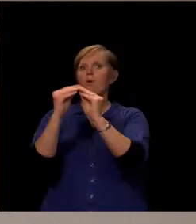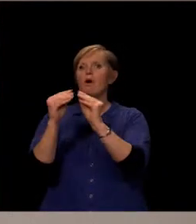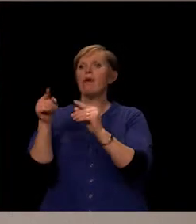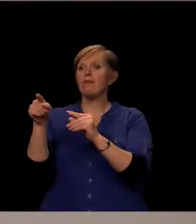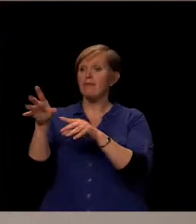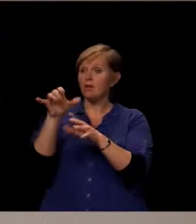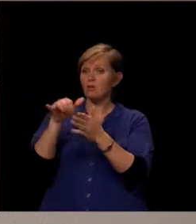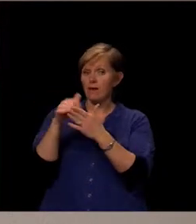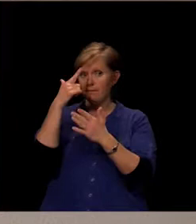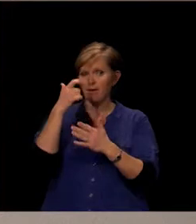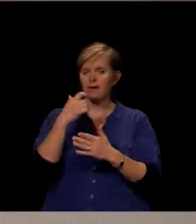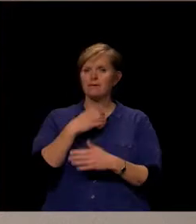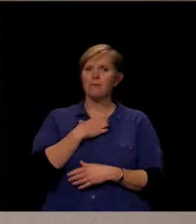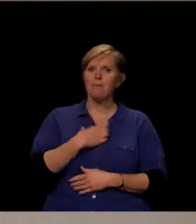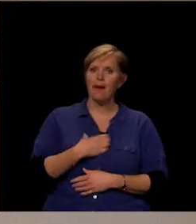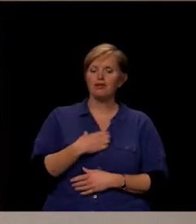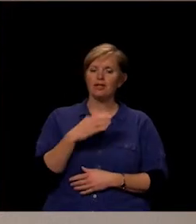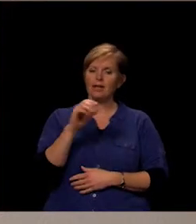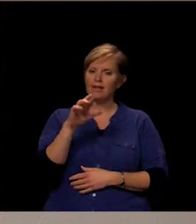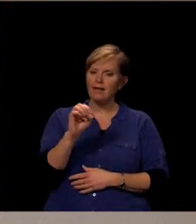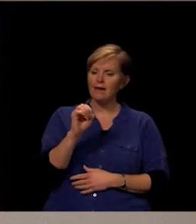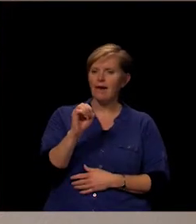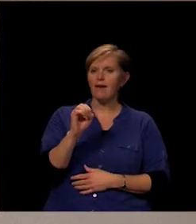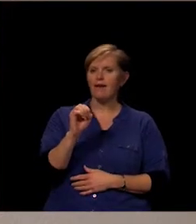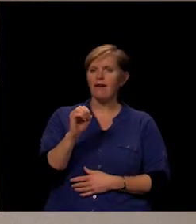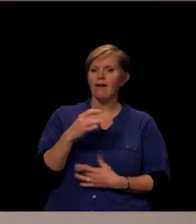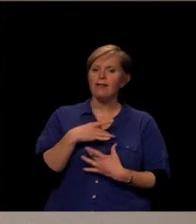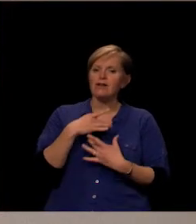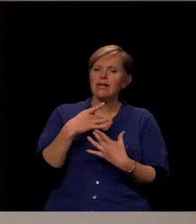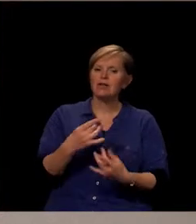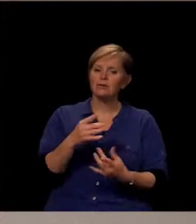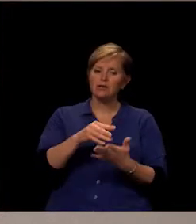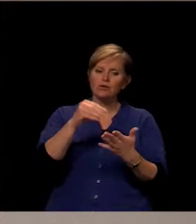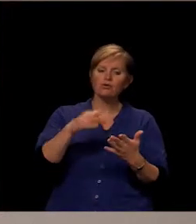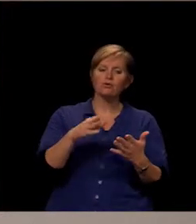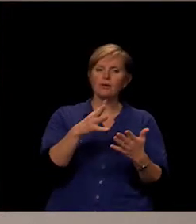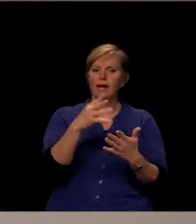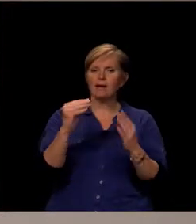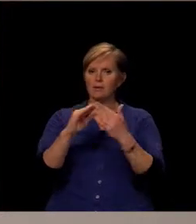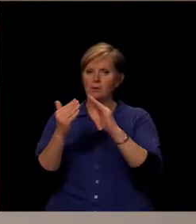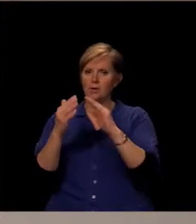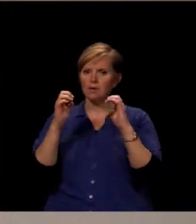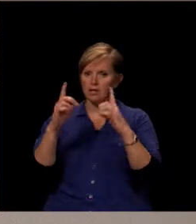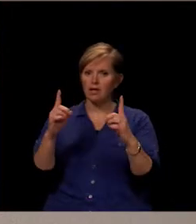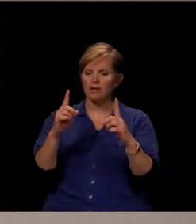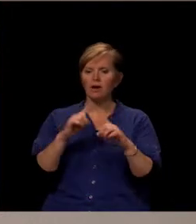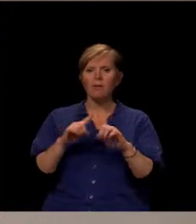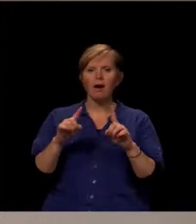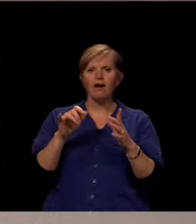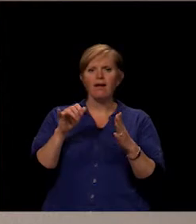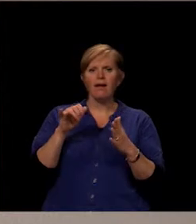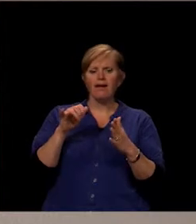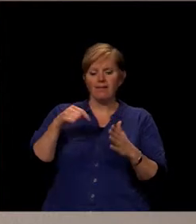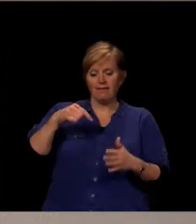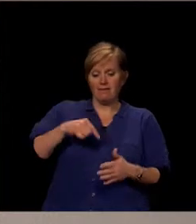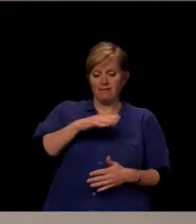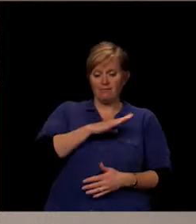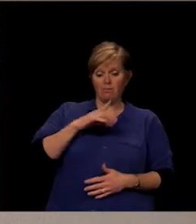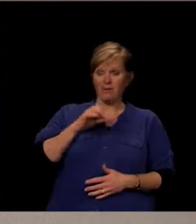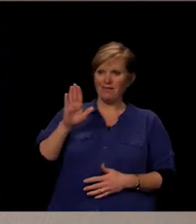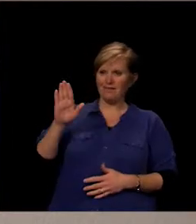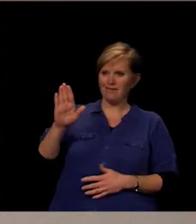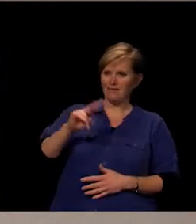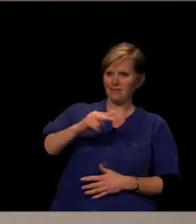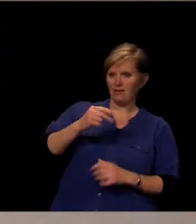they care, and they are interested in the education of students in our community. But it's their second job, as they all have full-time day